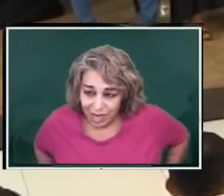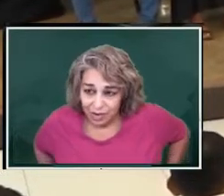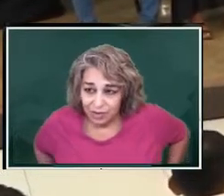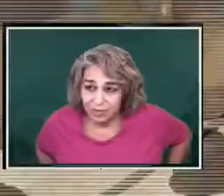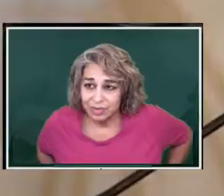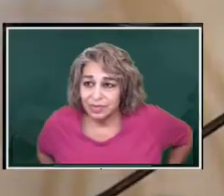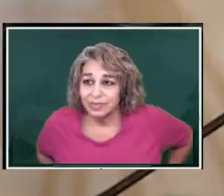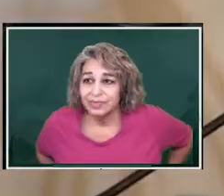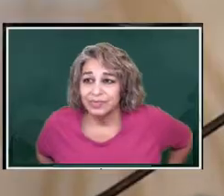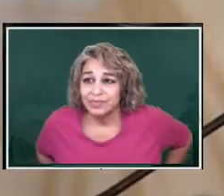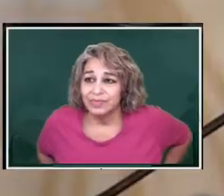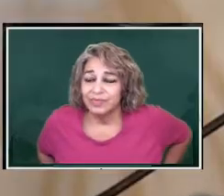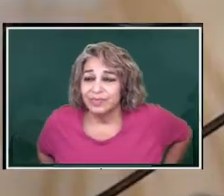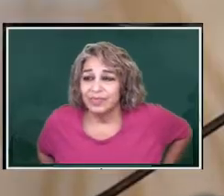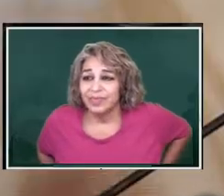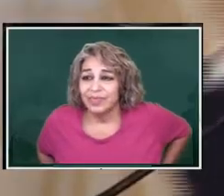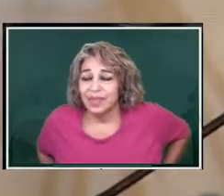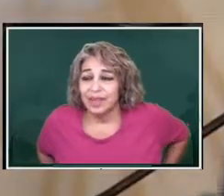Veracruz.